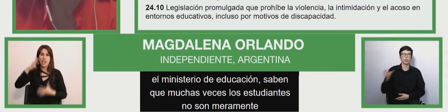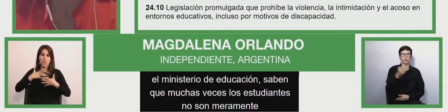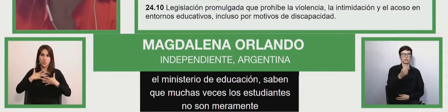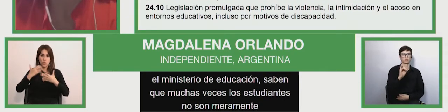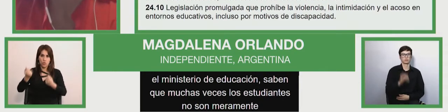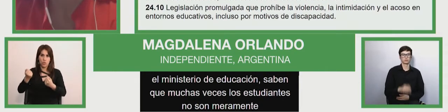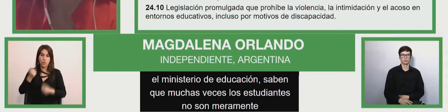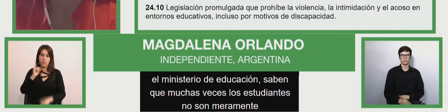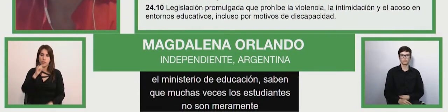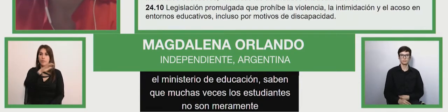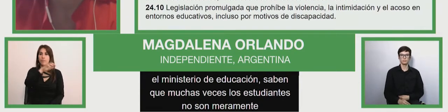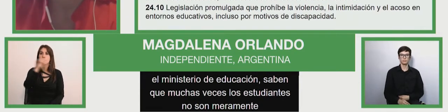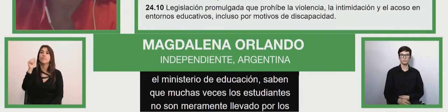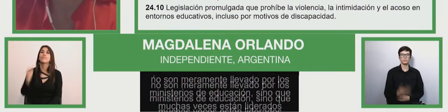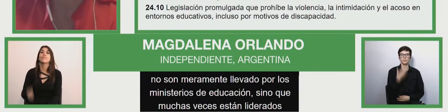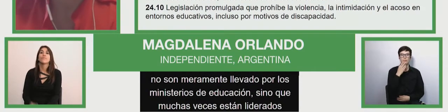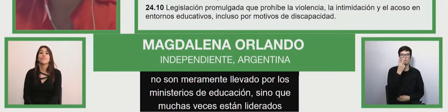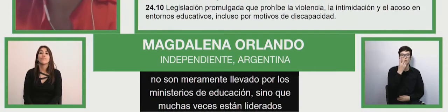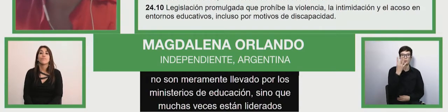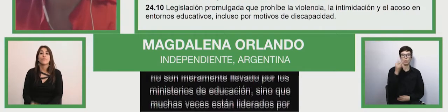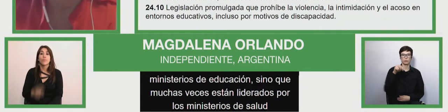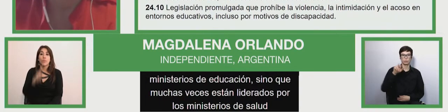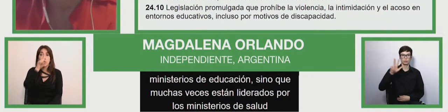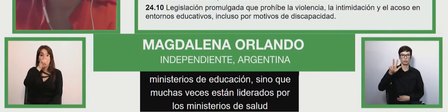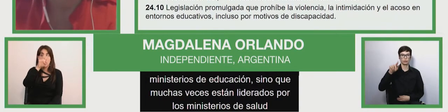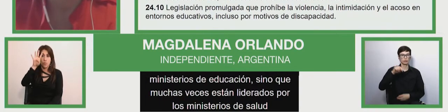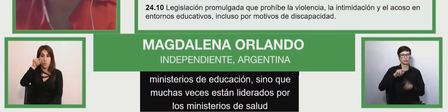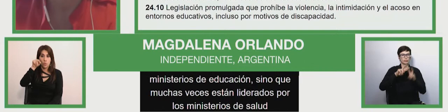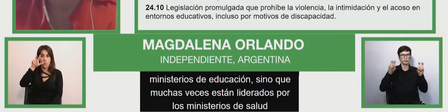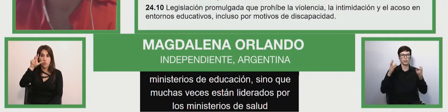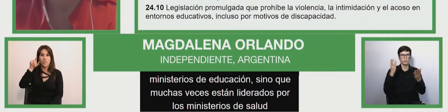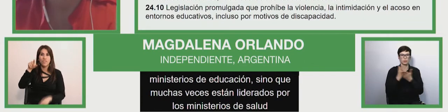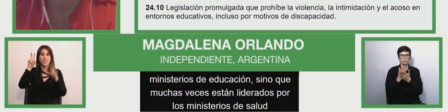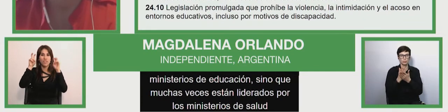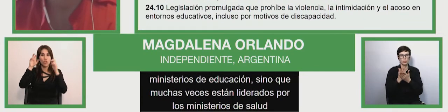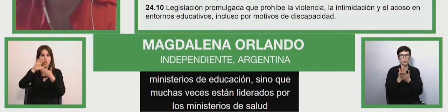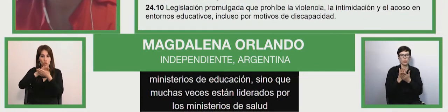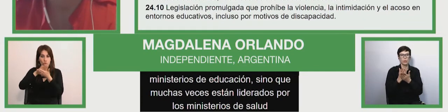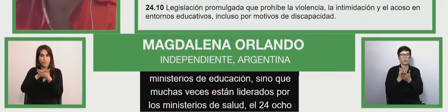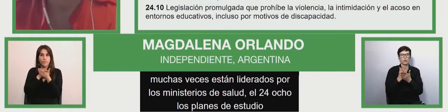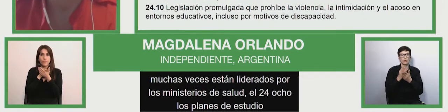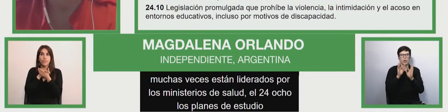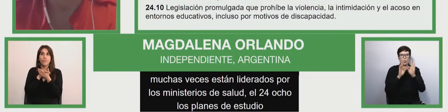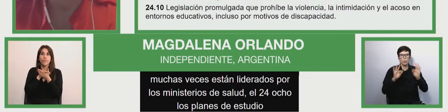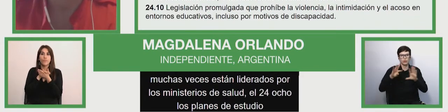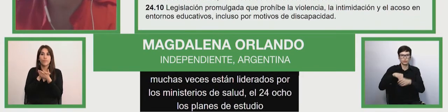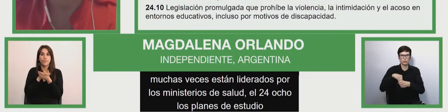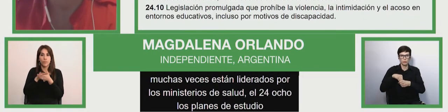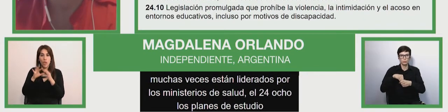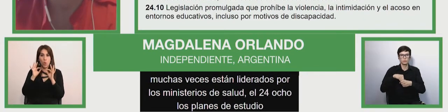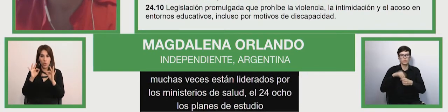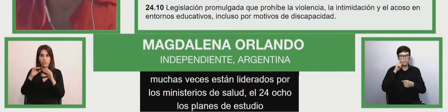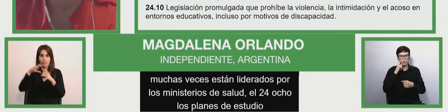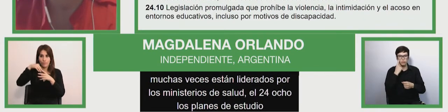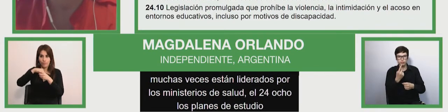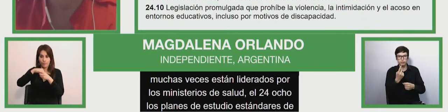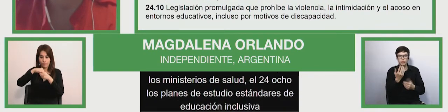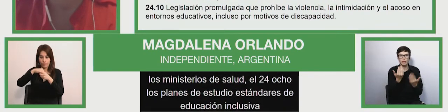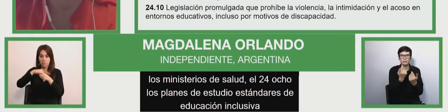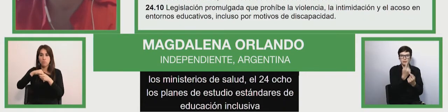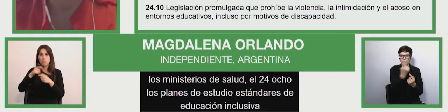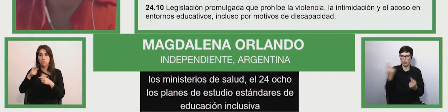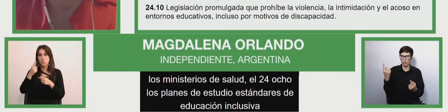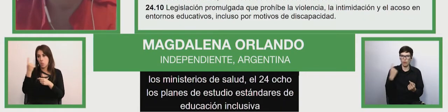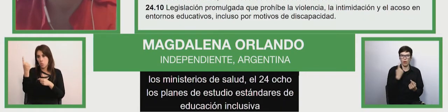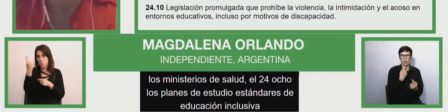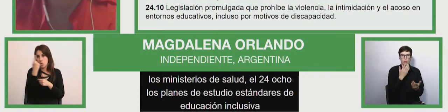24 8 the study plans incorporate inclusive education standards that reflect diversity of learning needs for